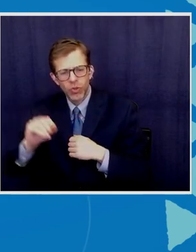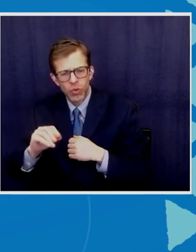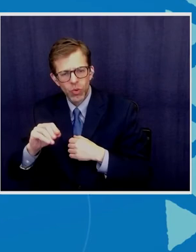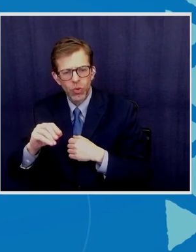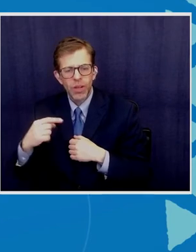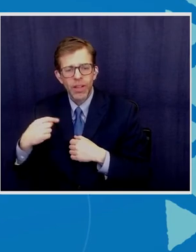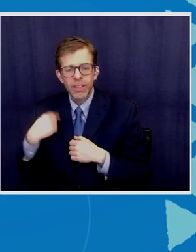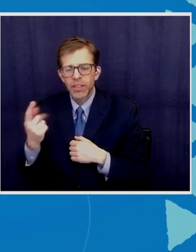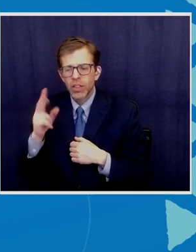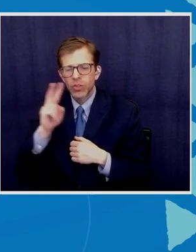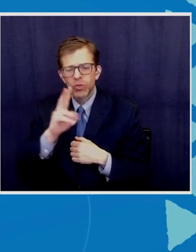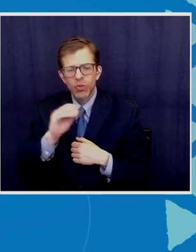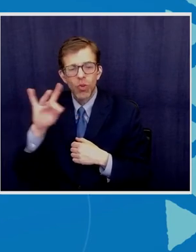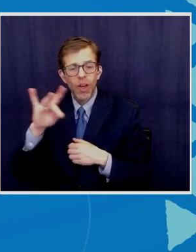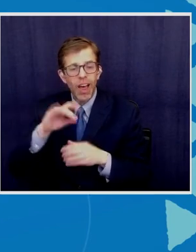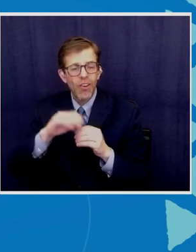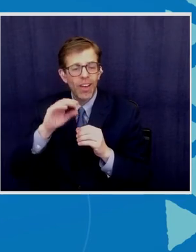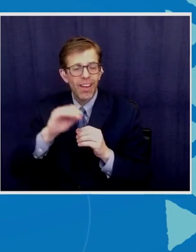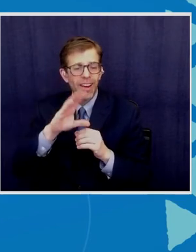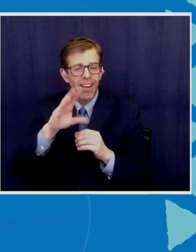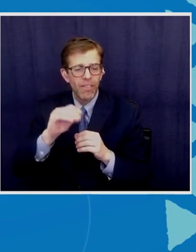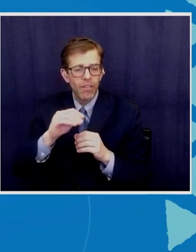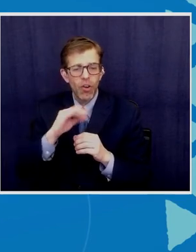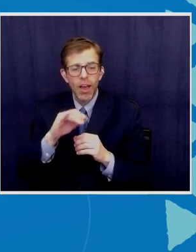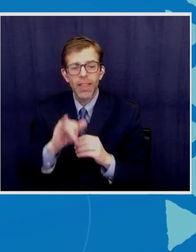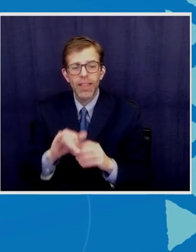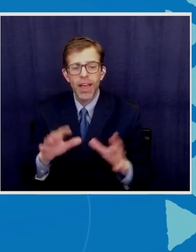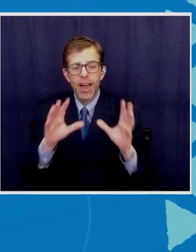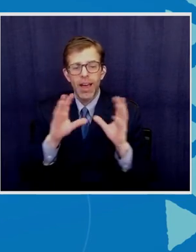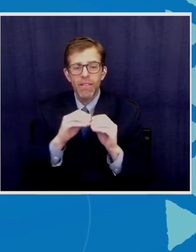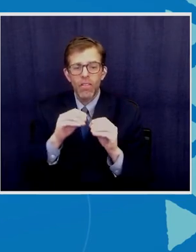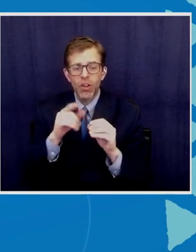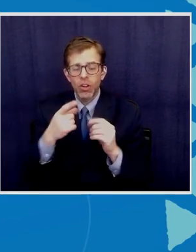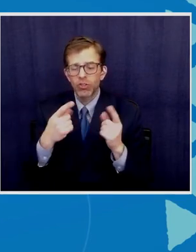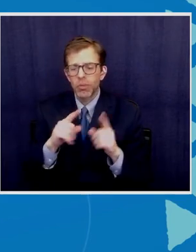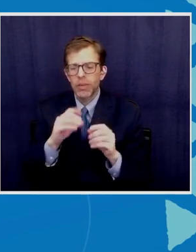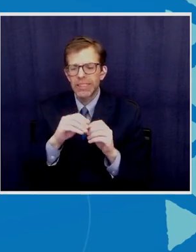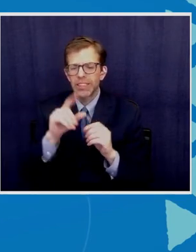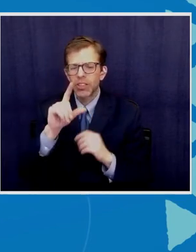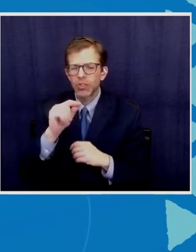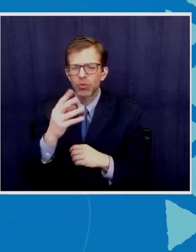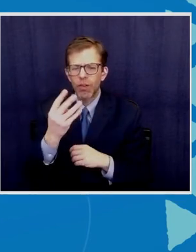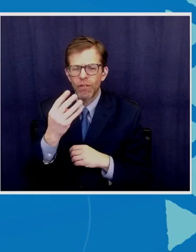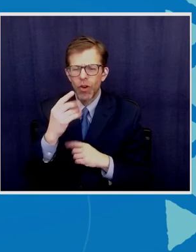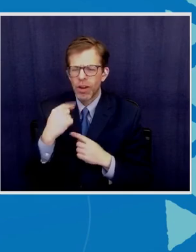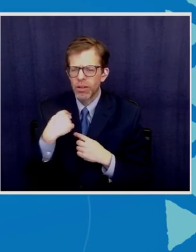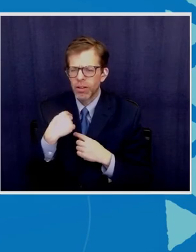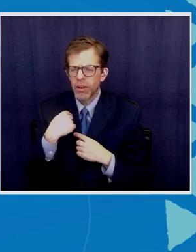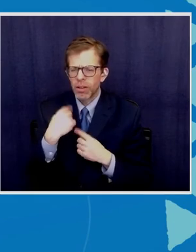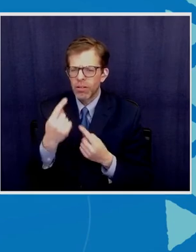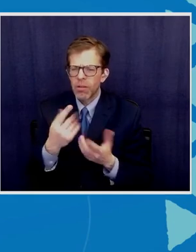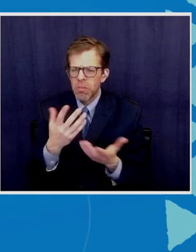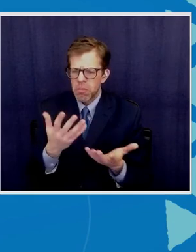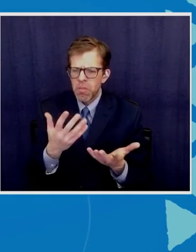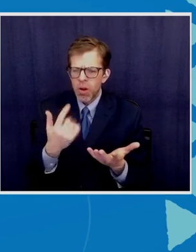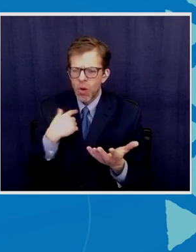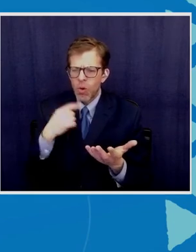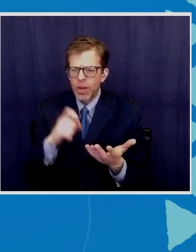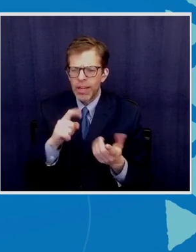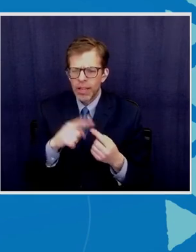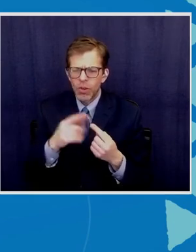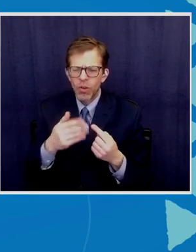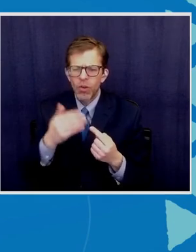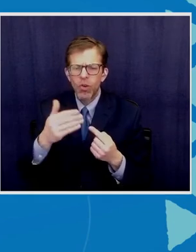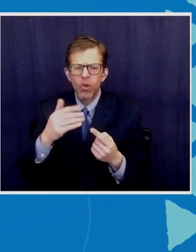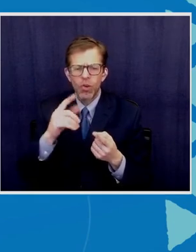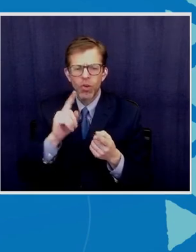in Africa and the conference here took place in 2014 now the official said we need to go to tolerance zero so